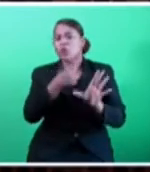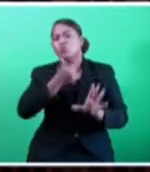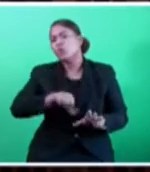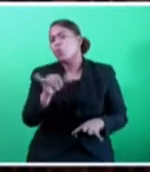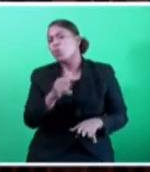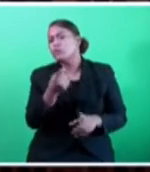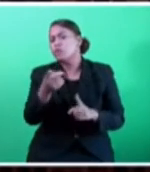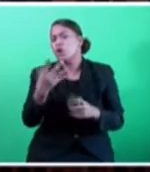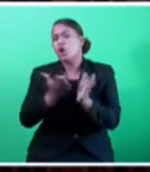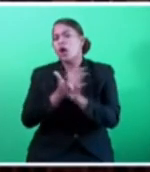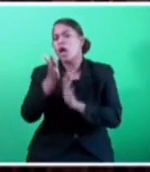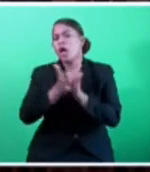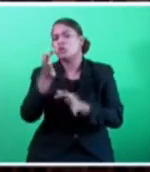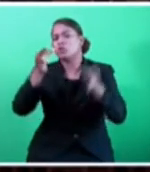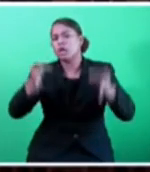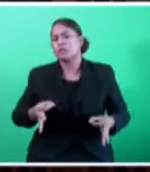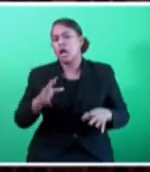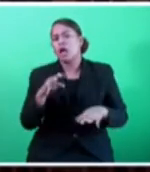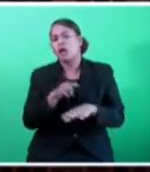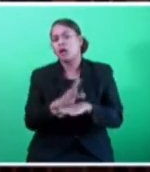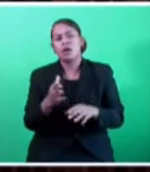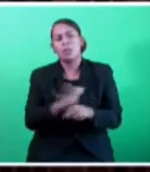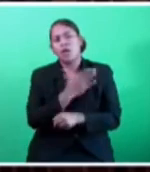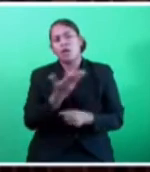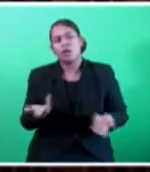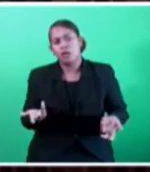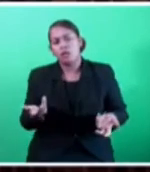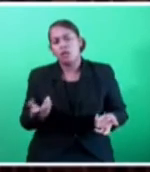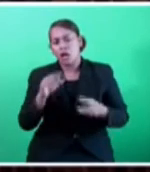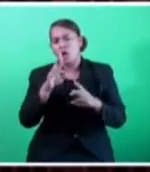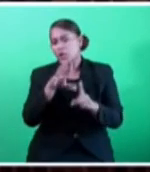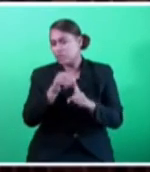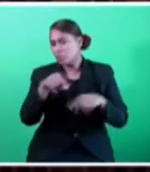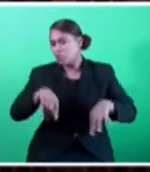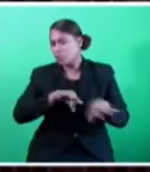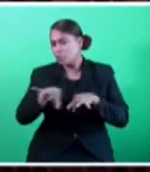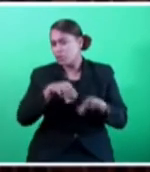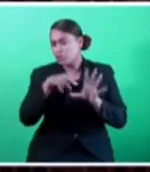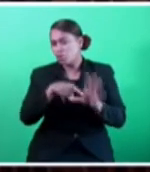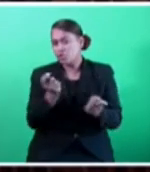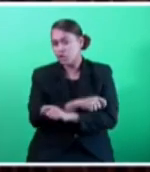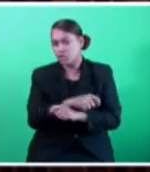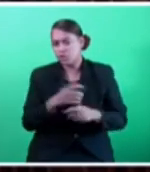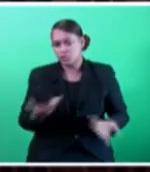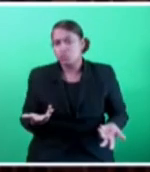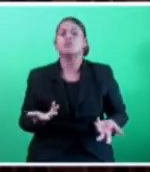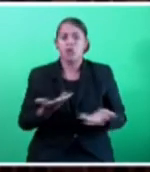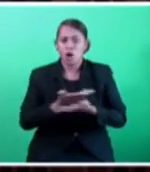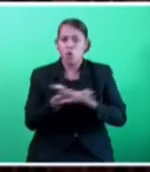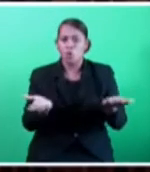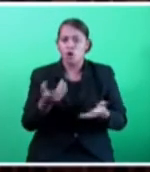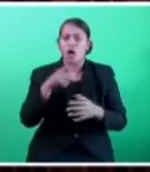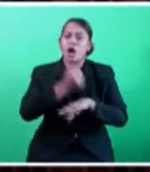higher decision-making, for example, for this initiative, Youth for Climate Change? How are the youths being